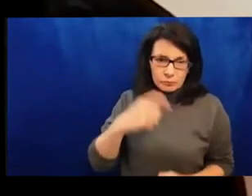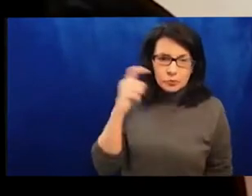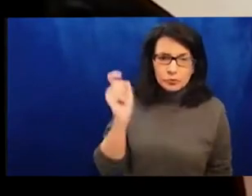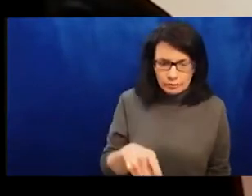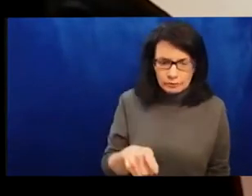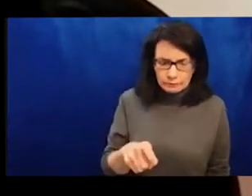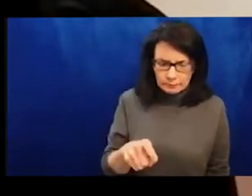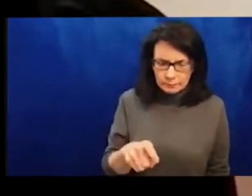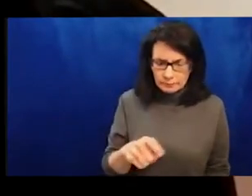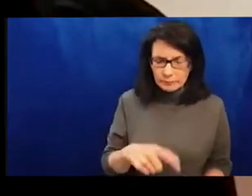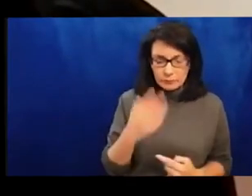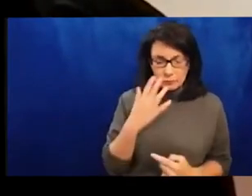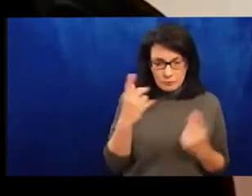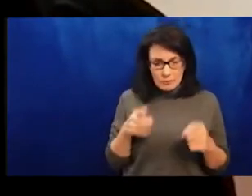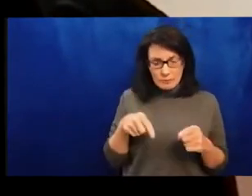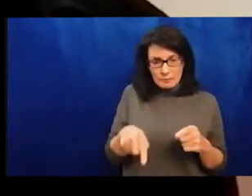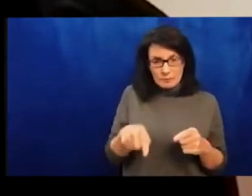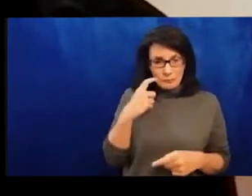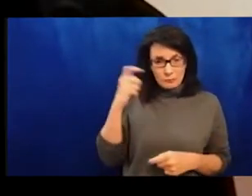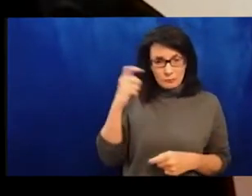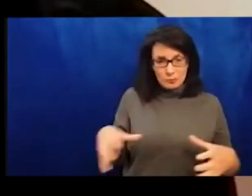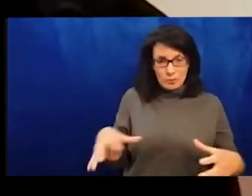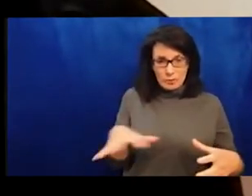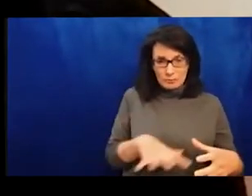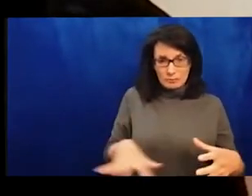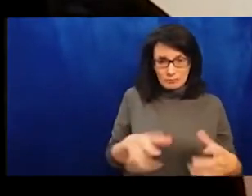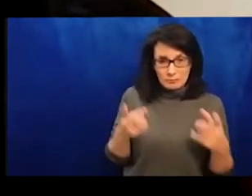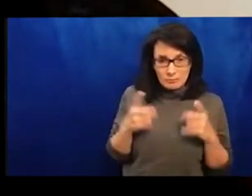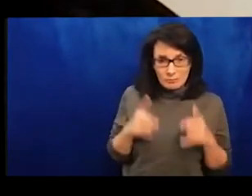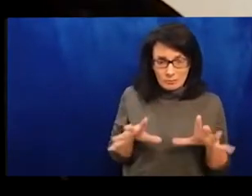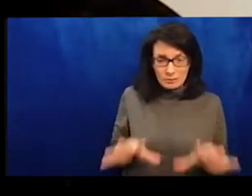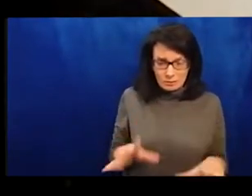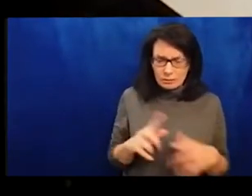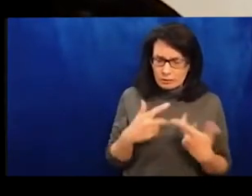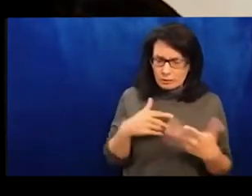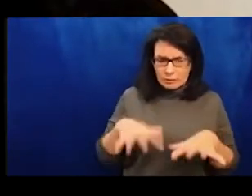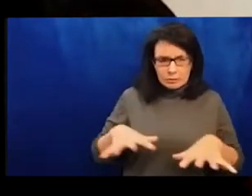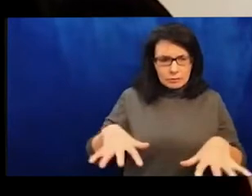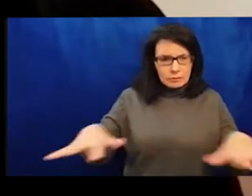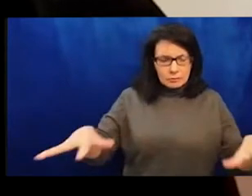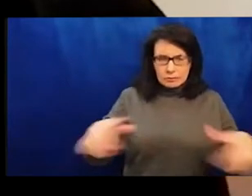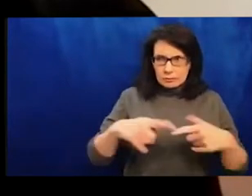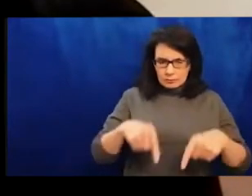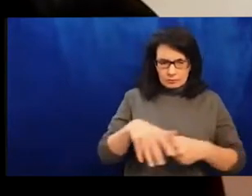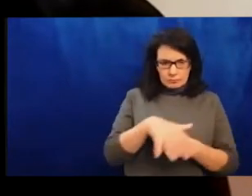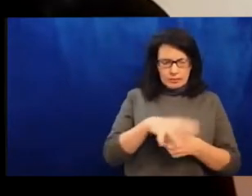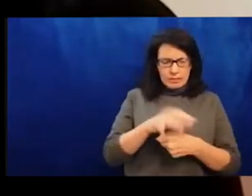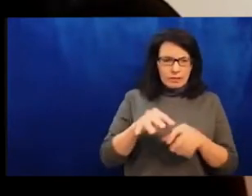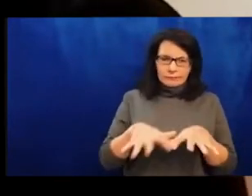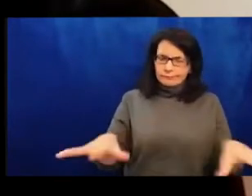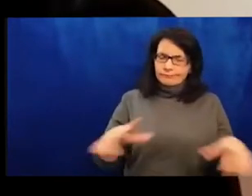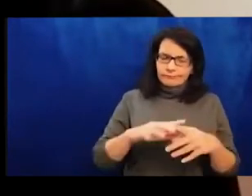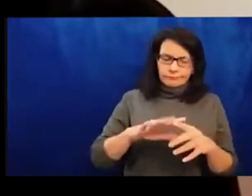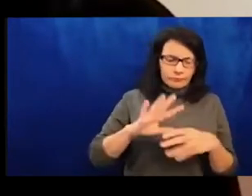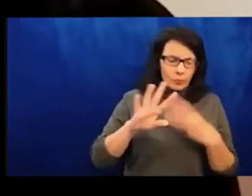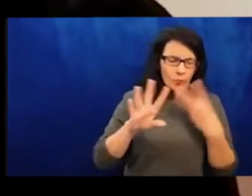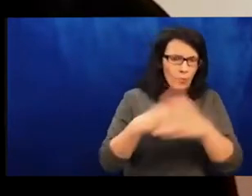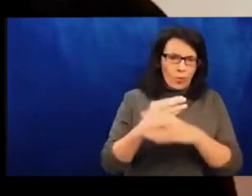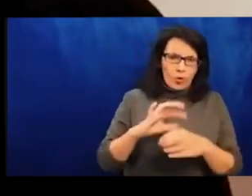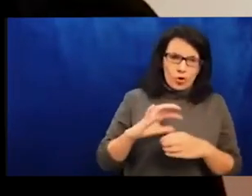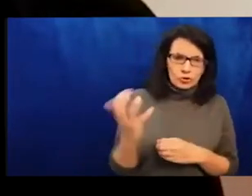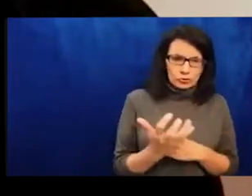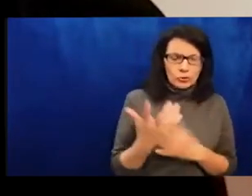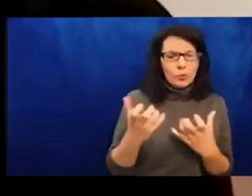politics of decolonization and anti-war globally, and recognize Russia's long history of colonial occupation of Ukraine.